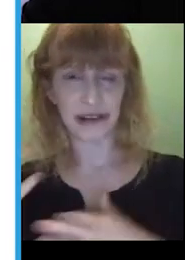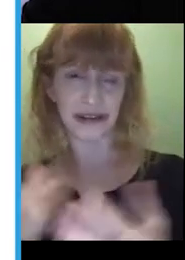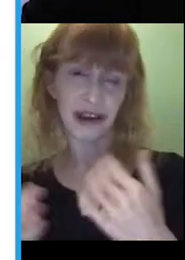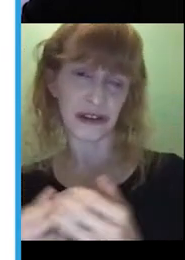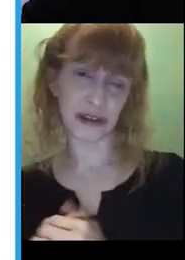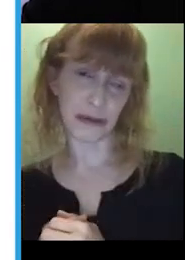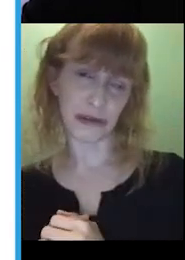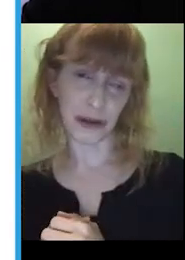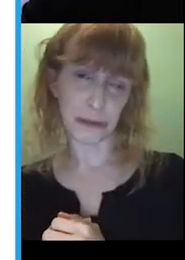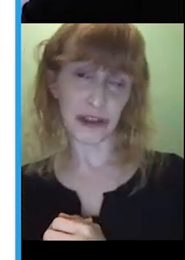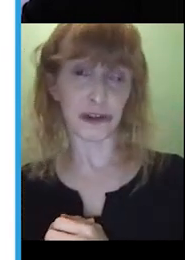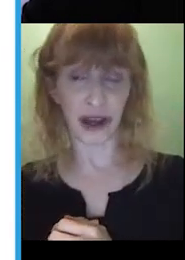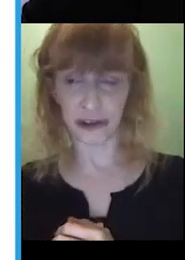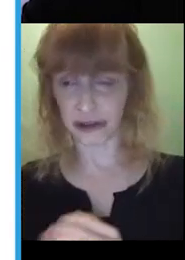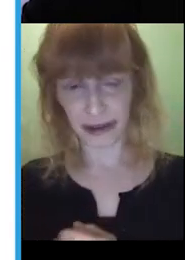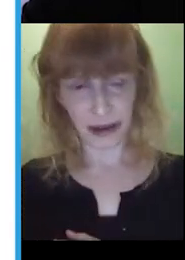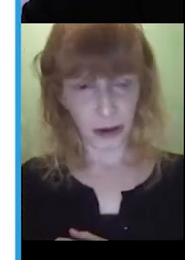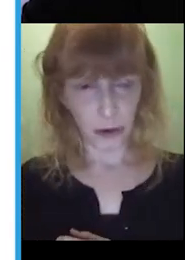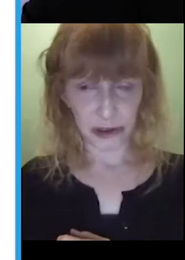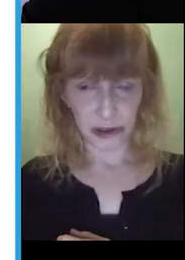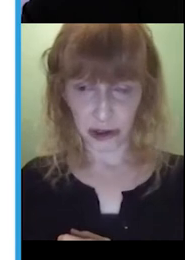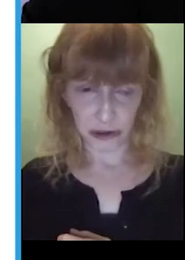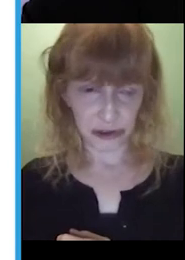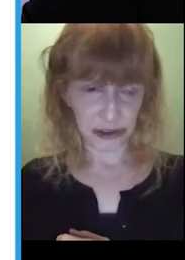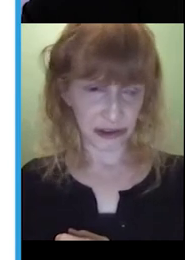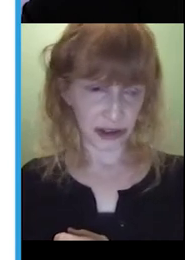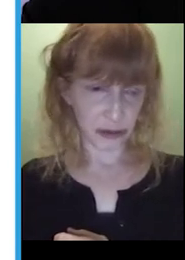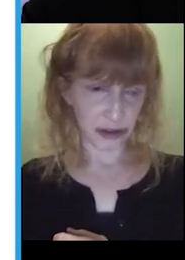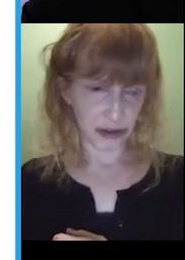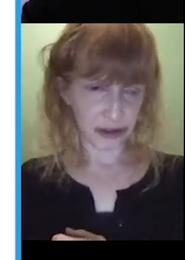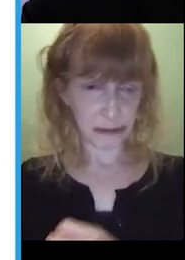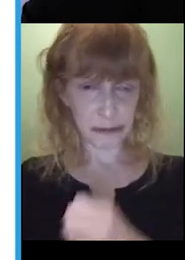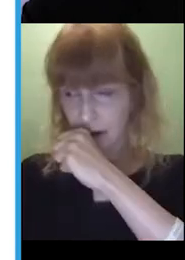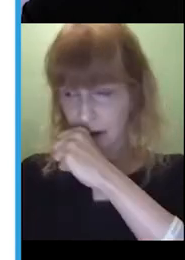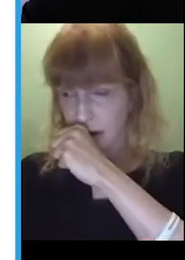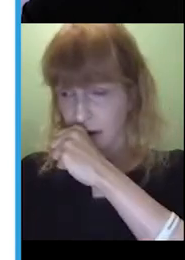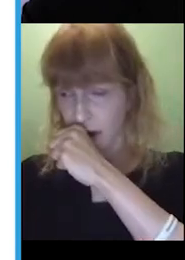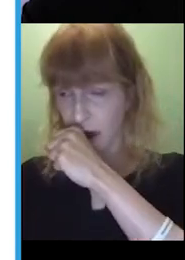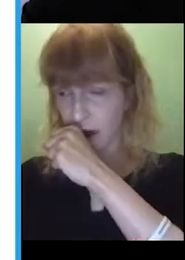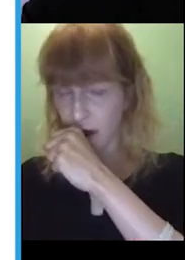again, we come back to that concept of interaction. What can the child use to interact with others?